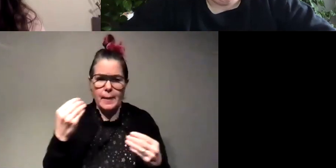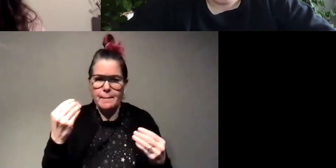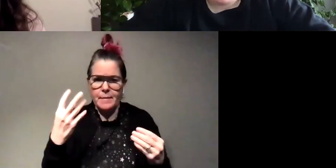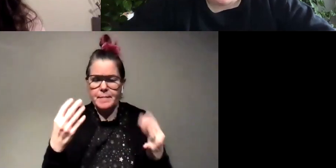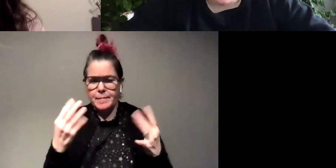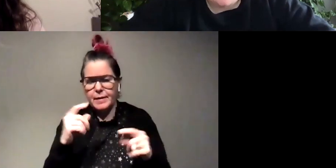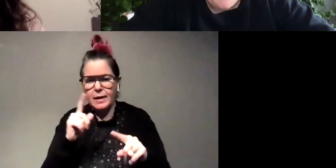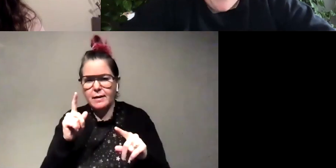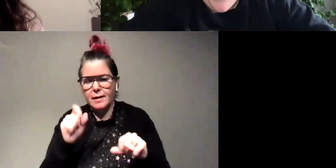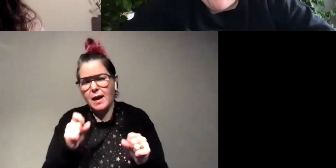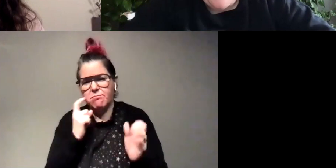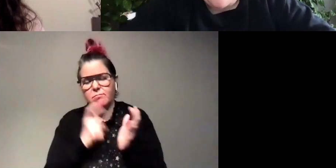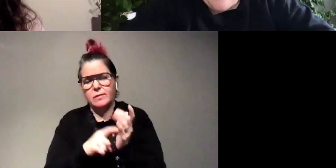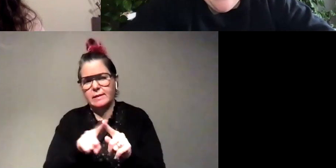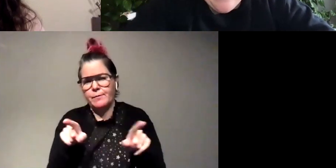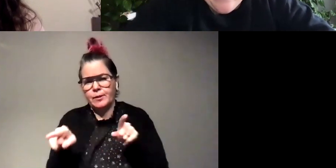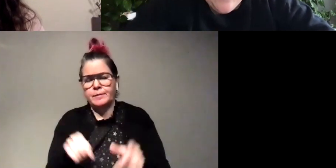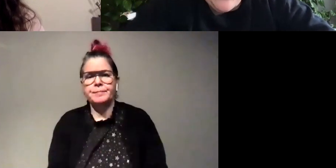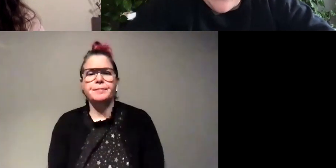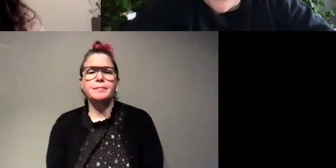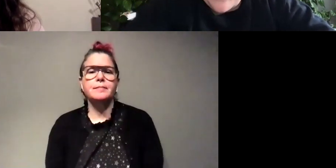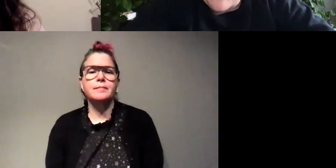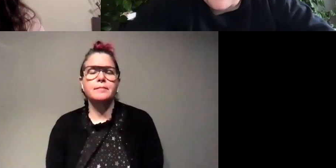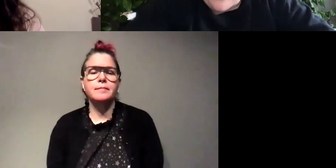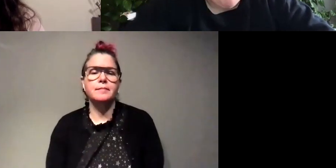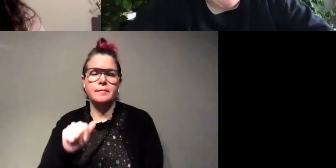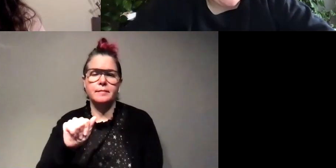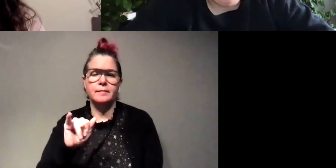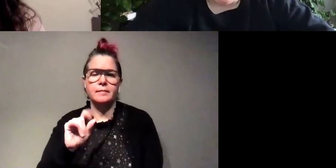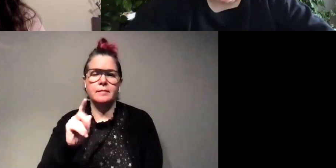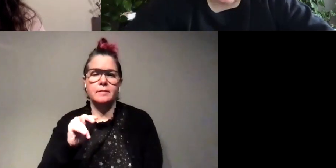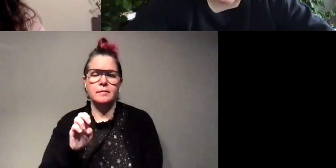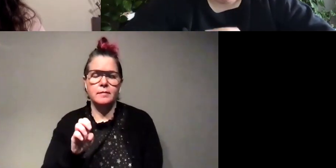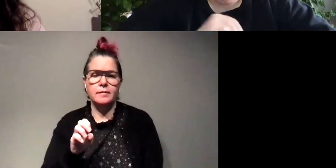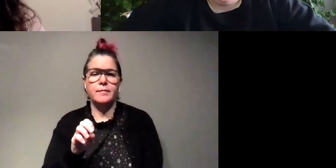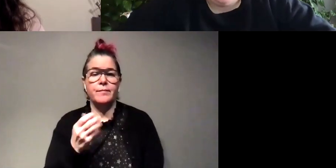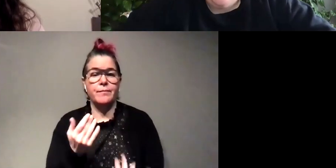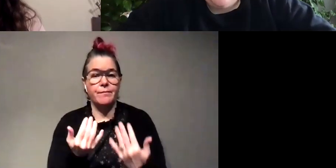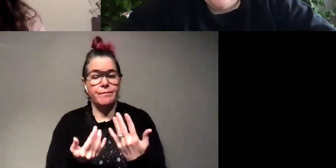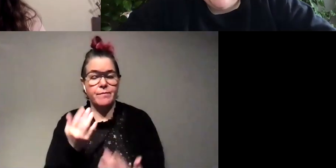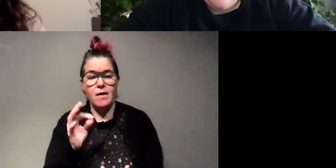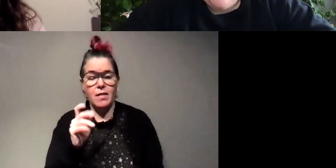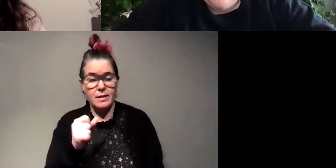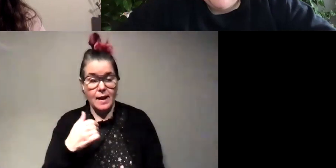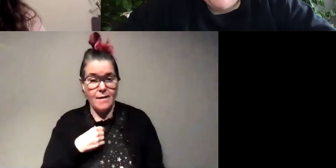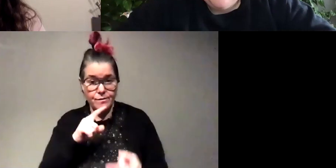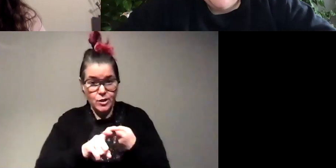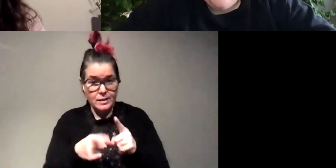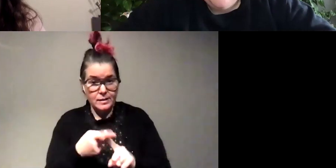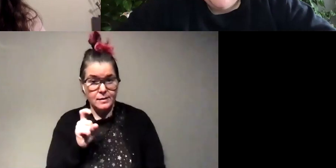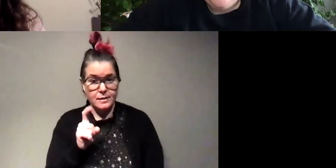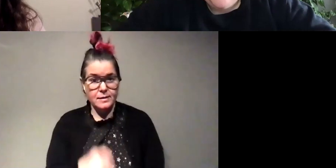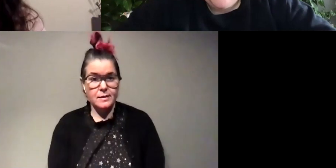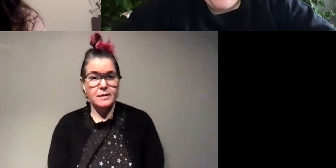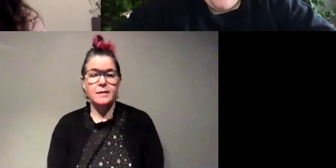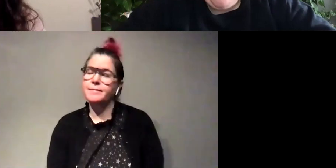cool um adenny would like to know do fireflies have friends uh as far as we